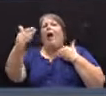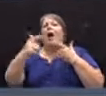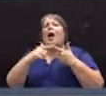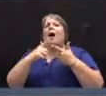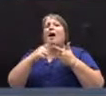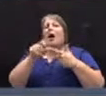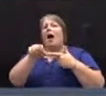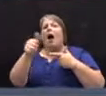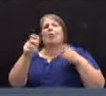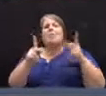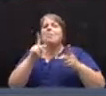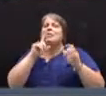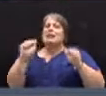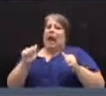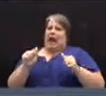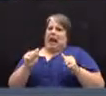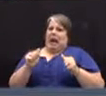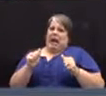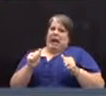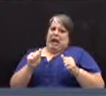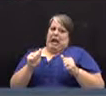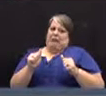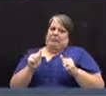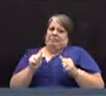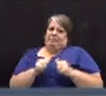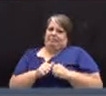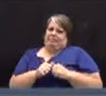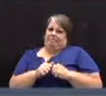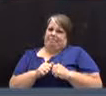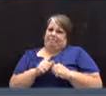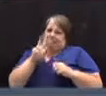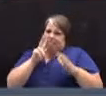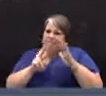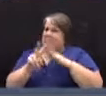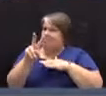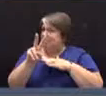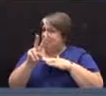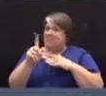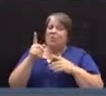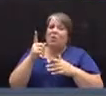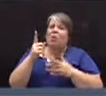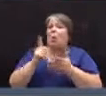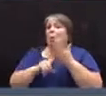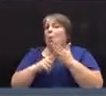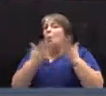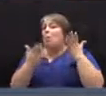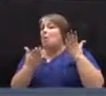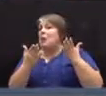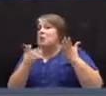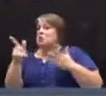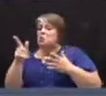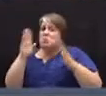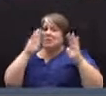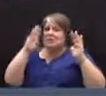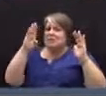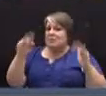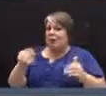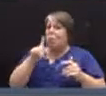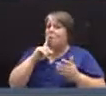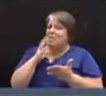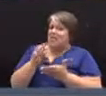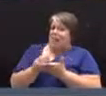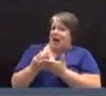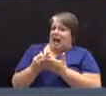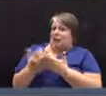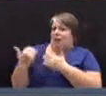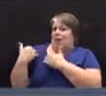anticipate questions and anticipate what you expect will be financial